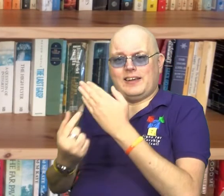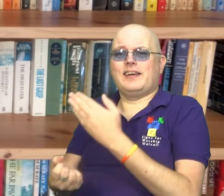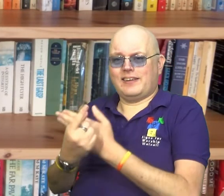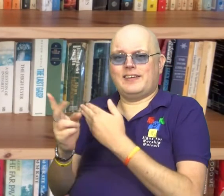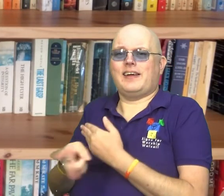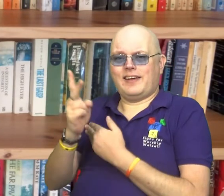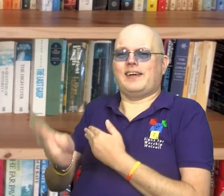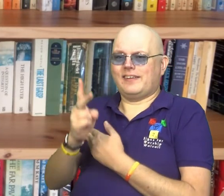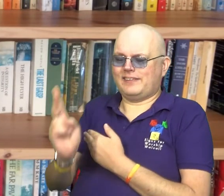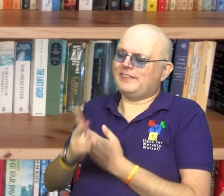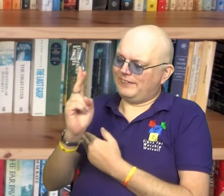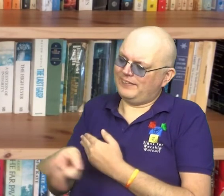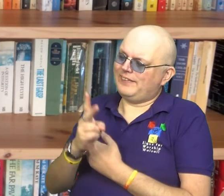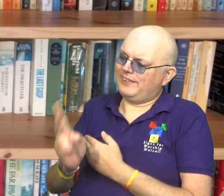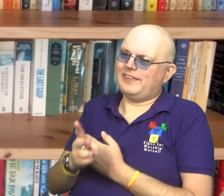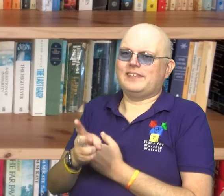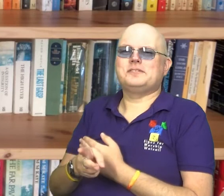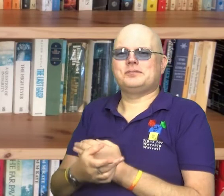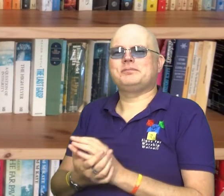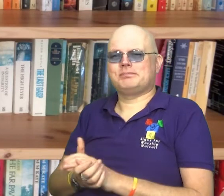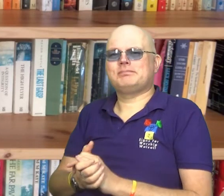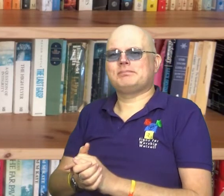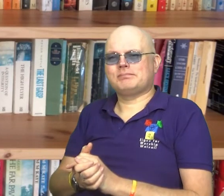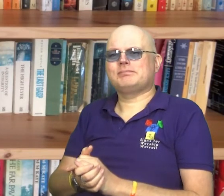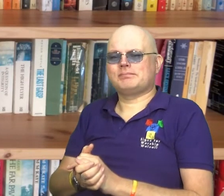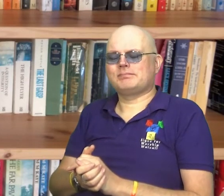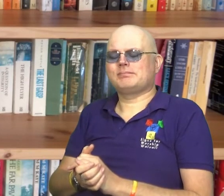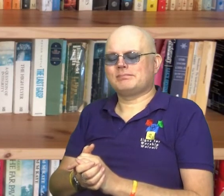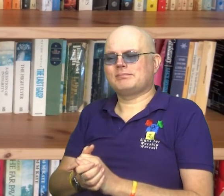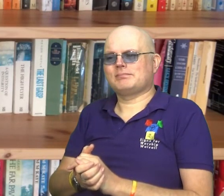and time again in people's lives and in the church.